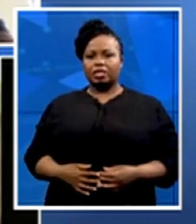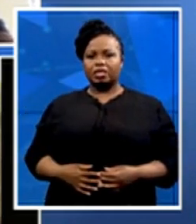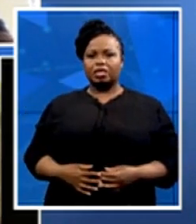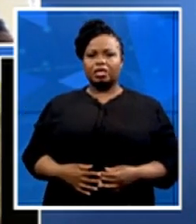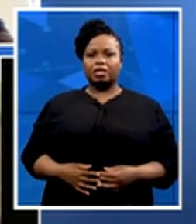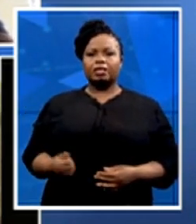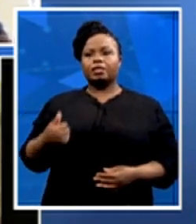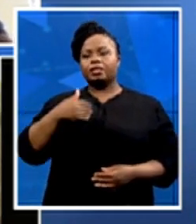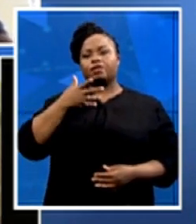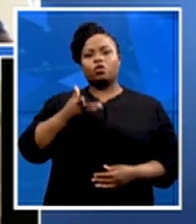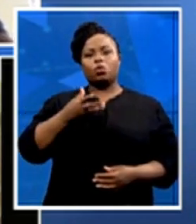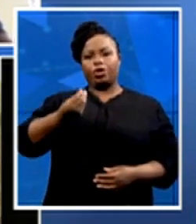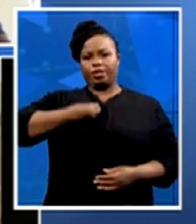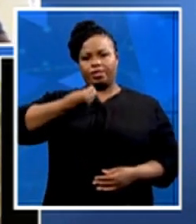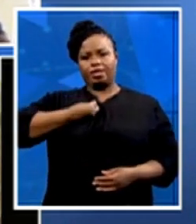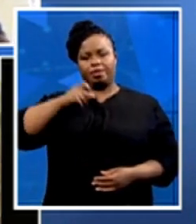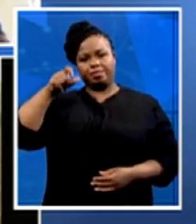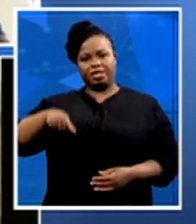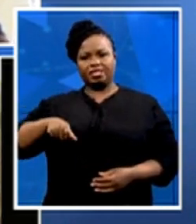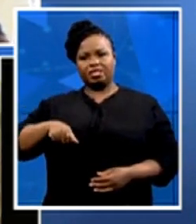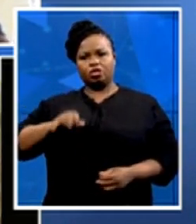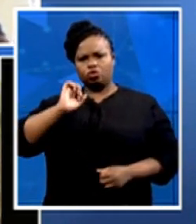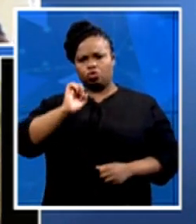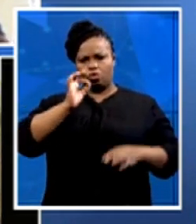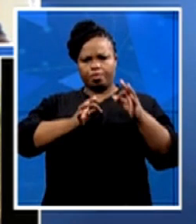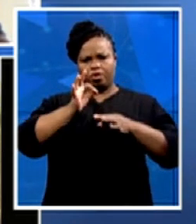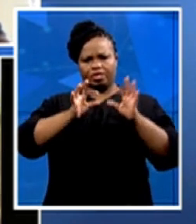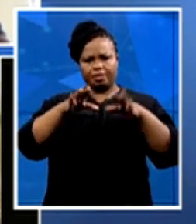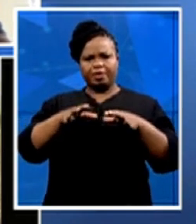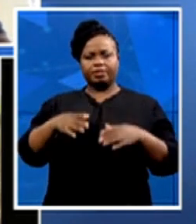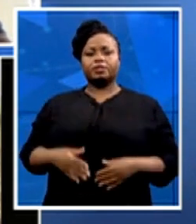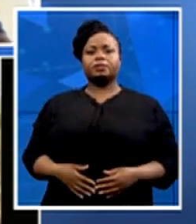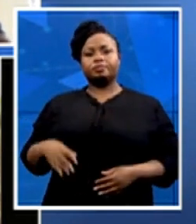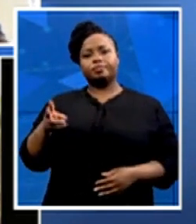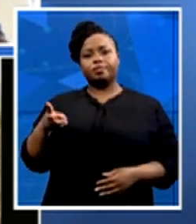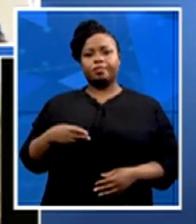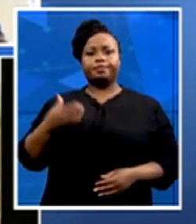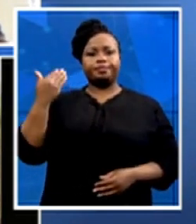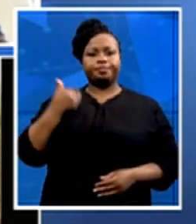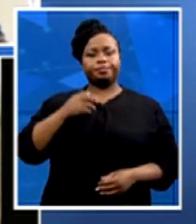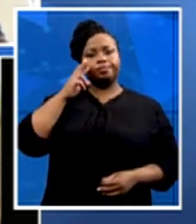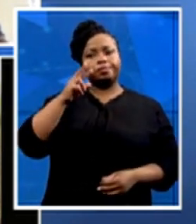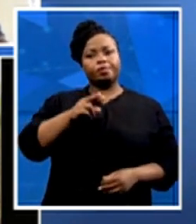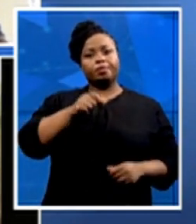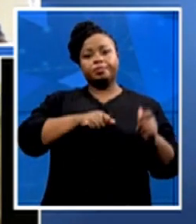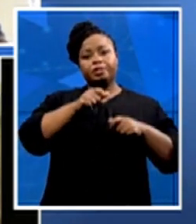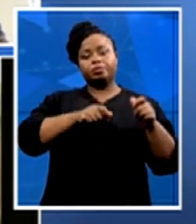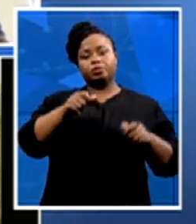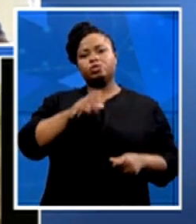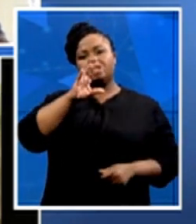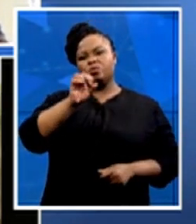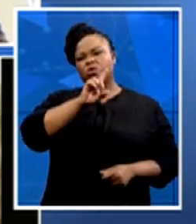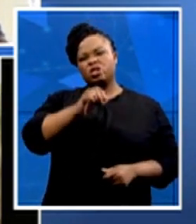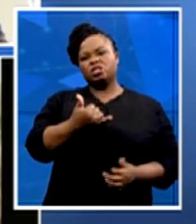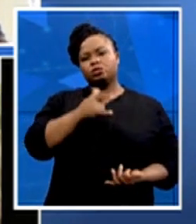respective political parties? But we also asked our viewers a question this morning that we asked them to interact